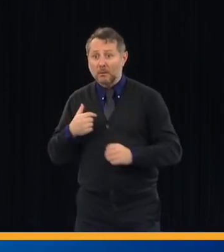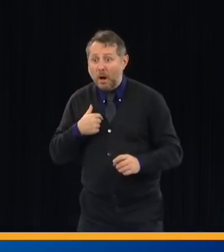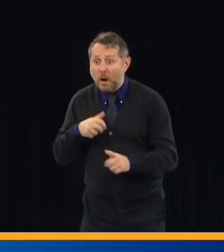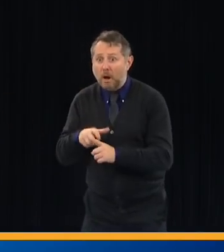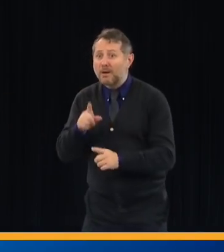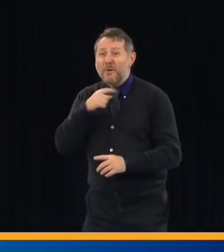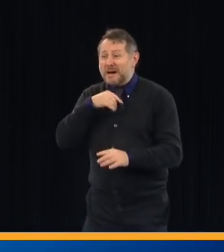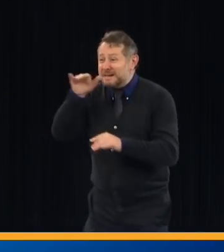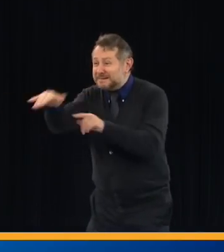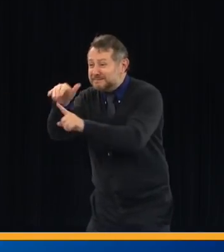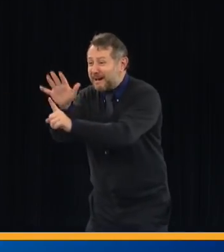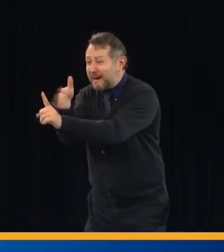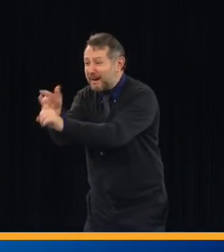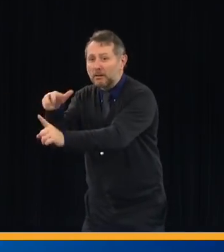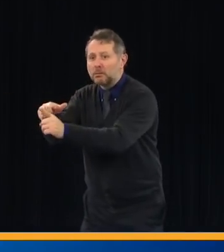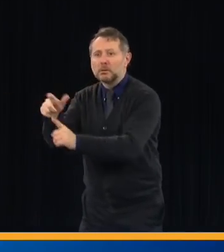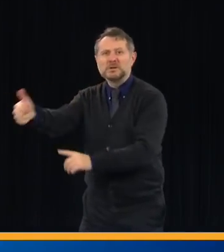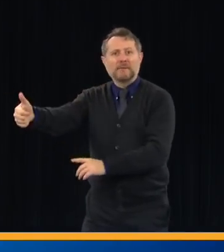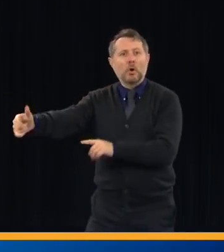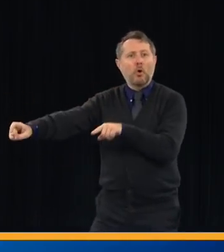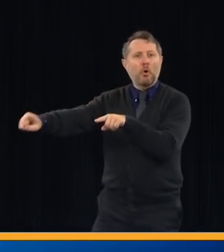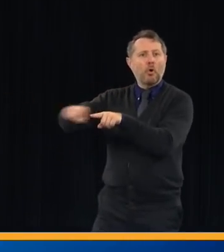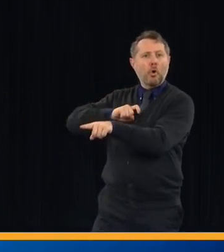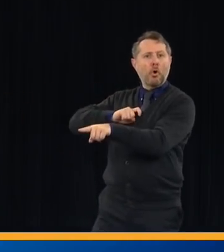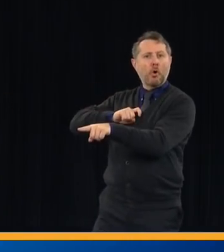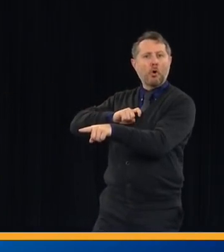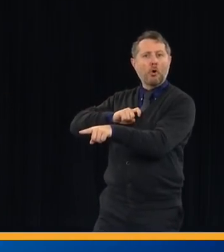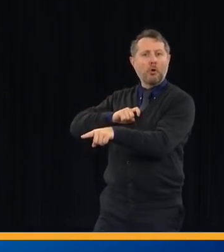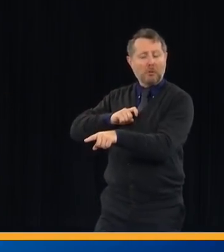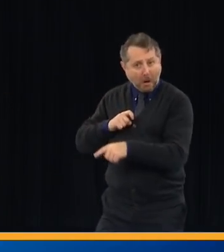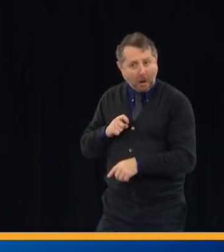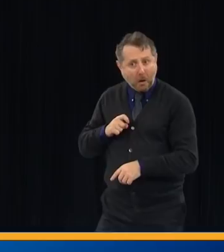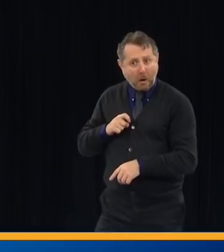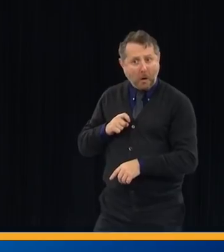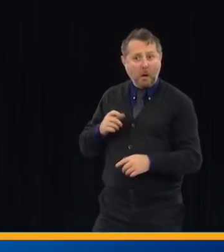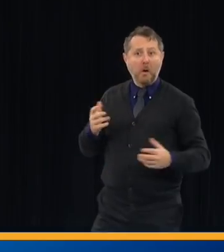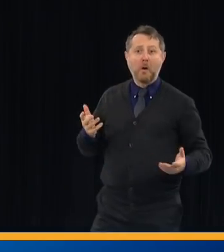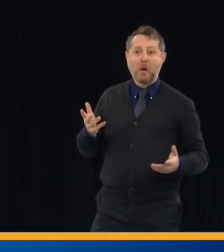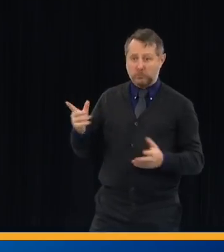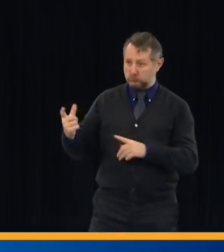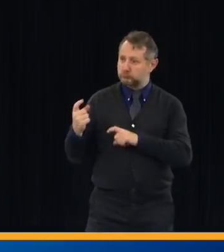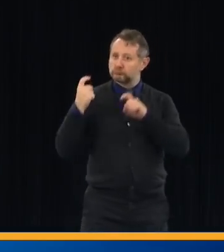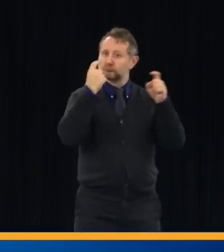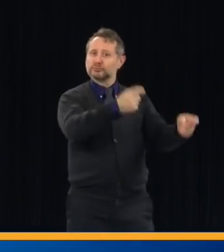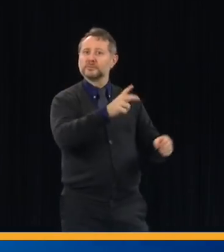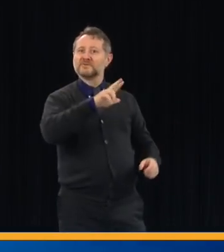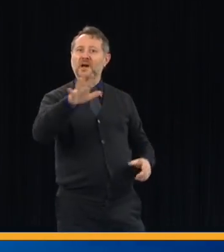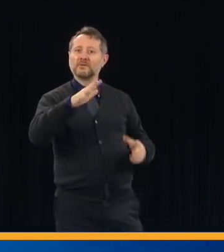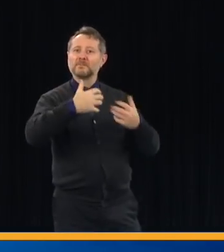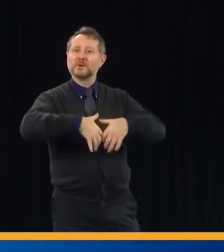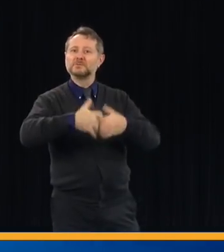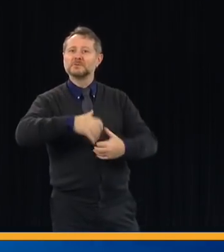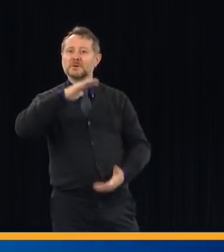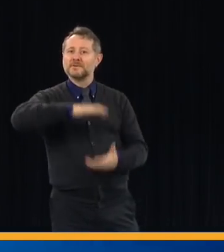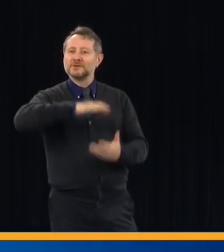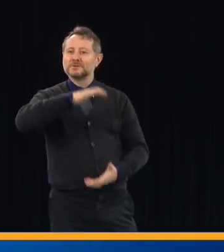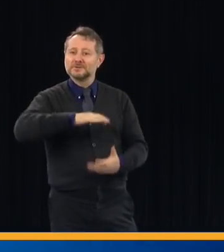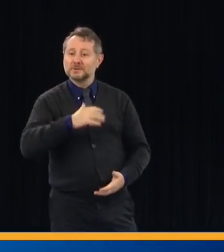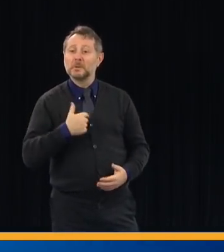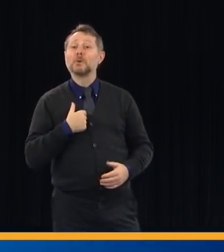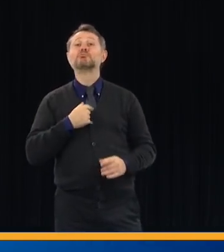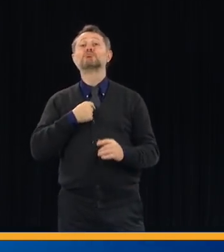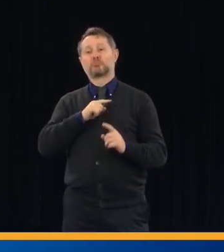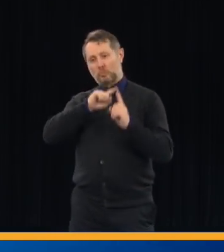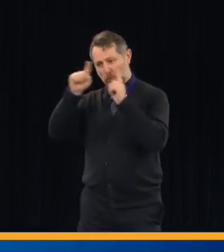They just called and offered the 35 ventilators. And we went and we picked up the ventilators and we brought them downstate.